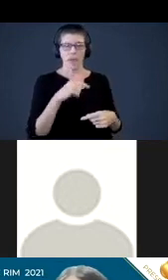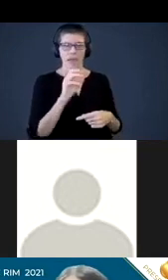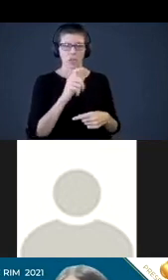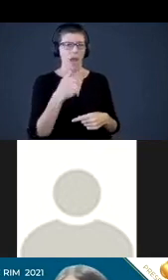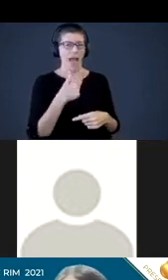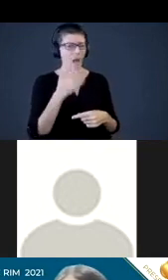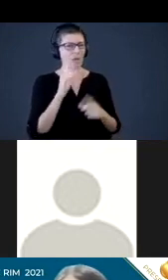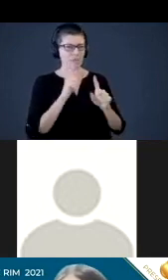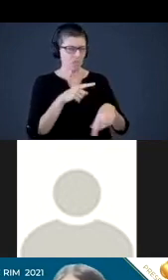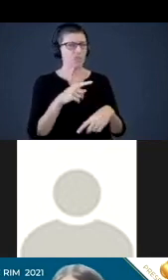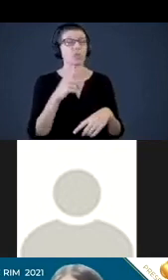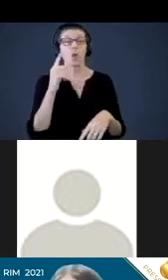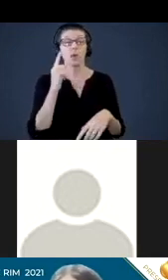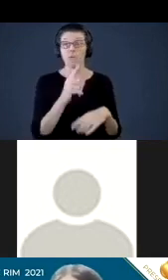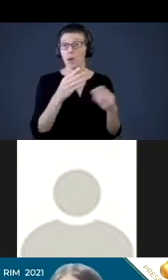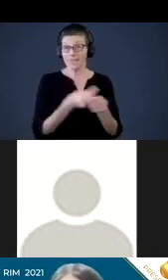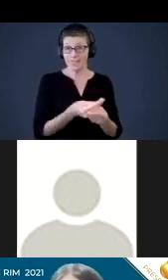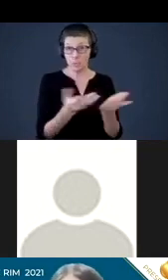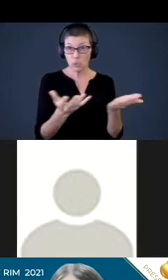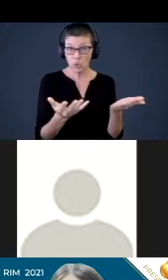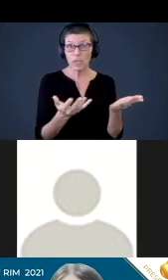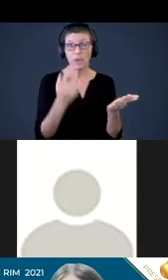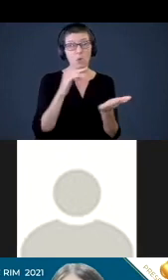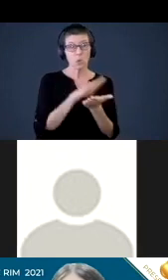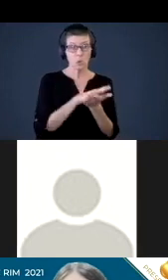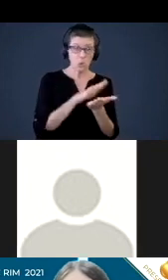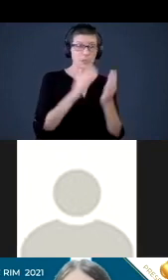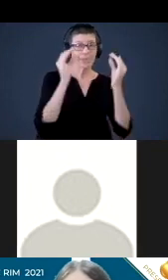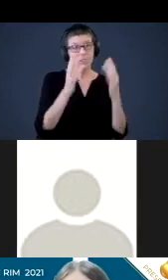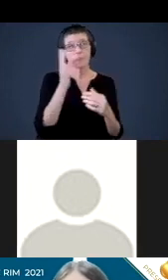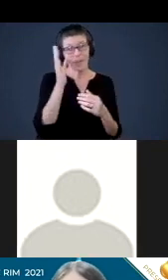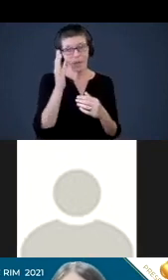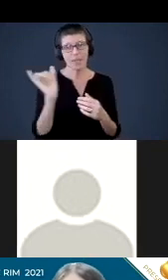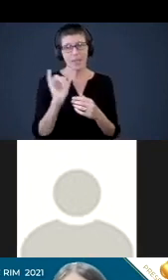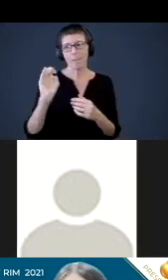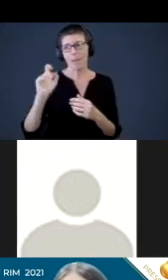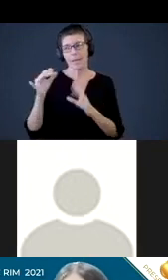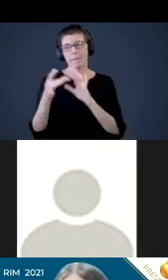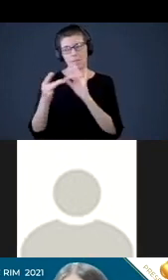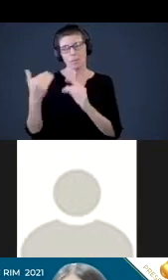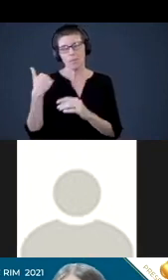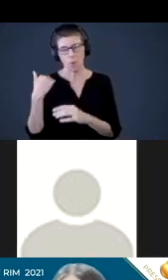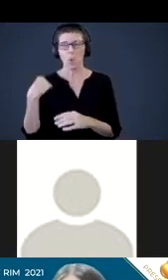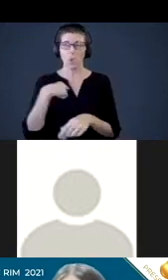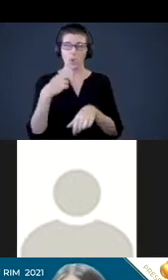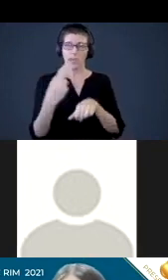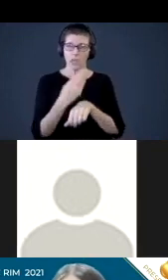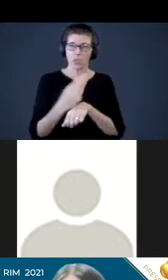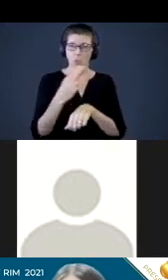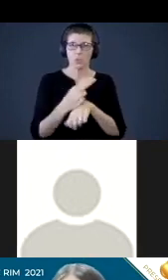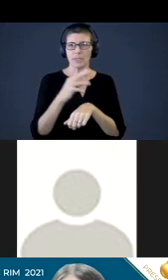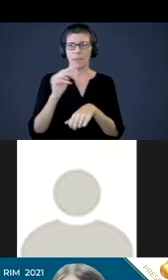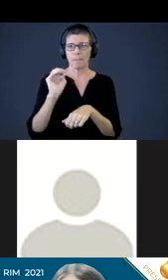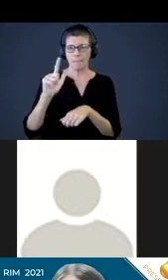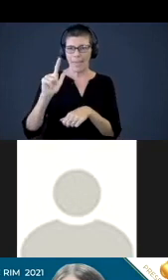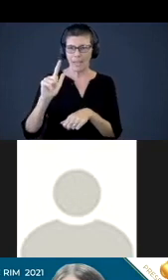So in terms of the distribution to schools, teachers and parents, like Melody mentioned before, we use MailChimp. And